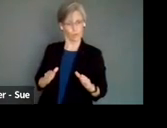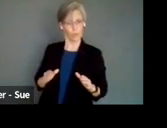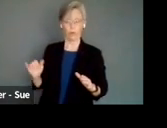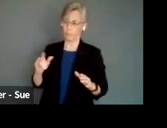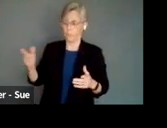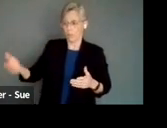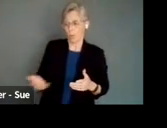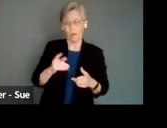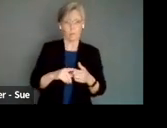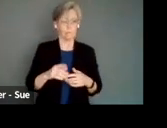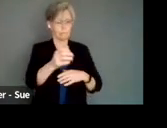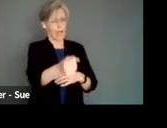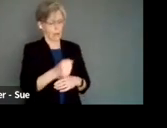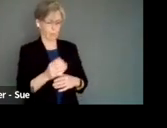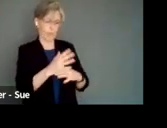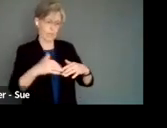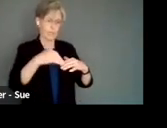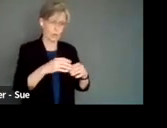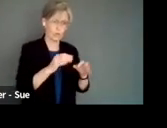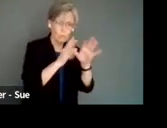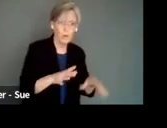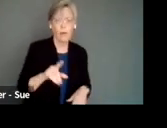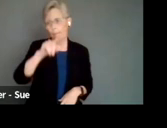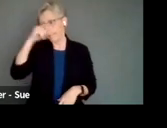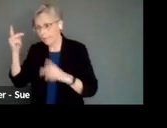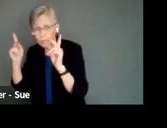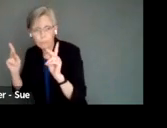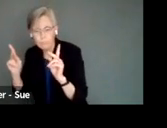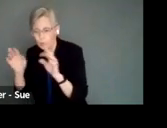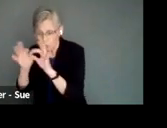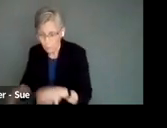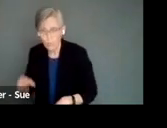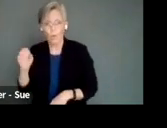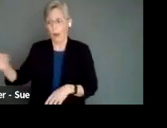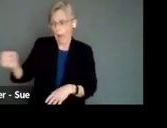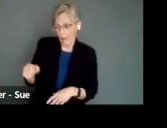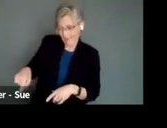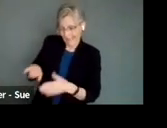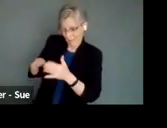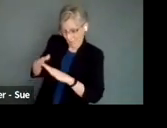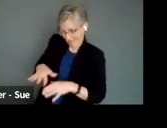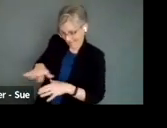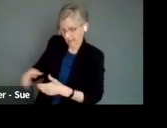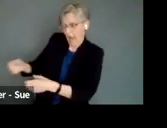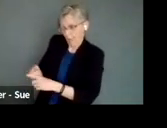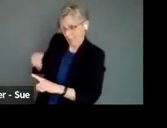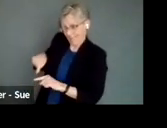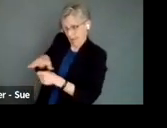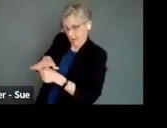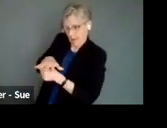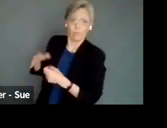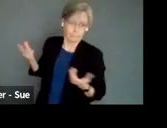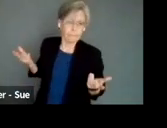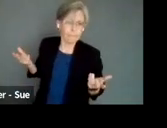to hire an indigenous interpreter, or a black interpreter or hire an interpreter from within the community that you're engaged with. And they